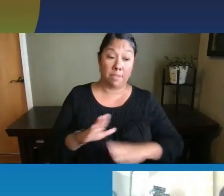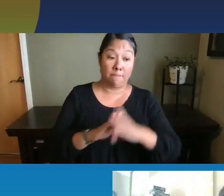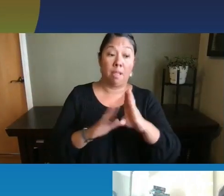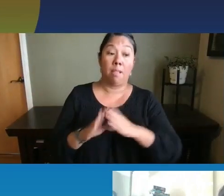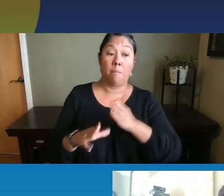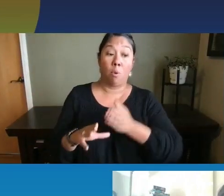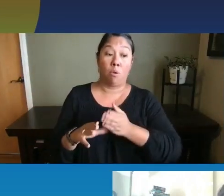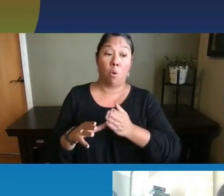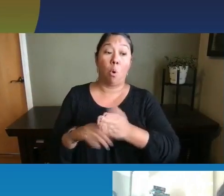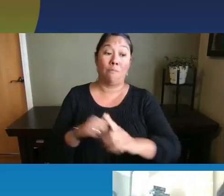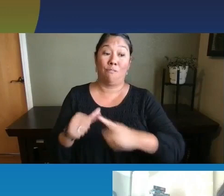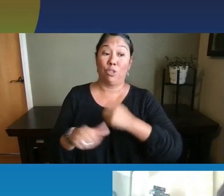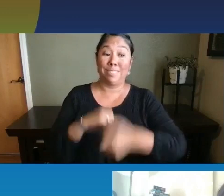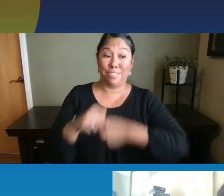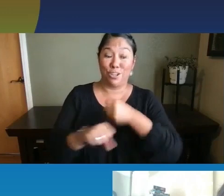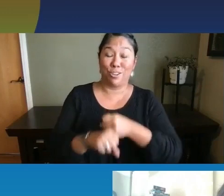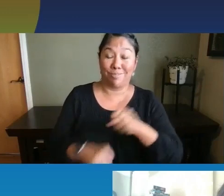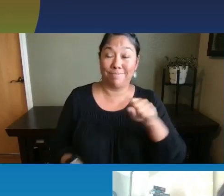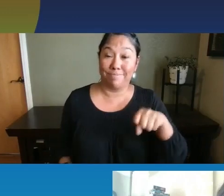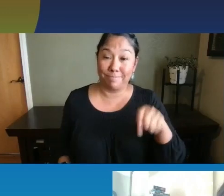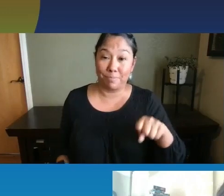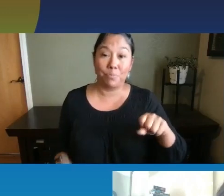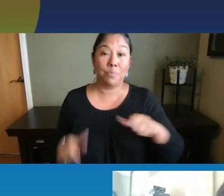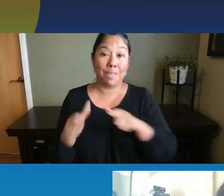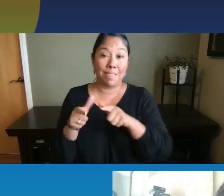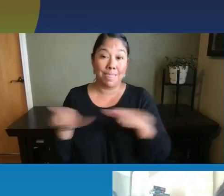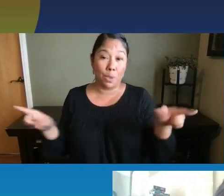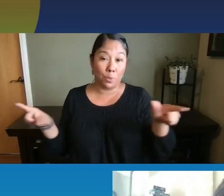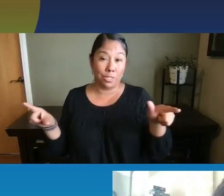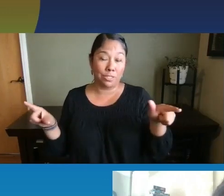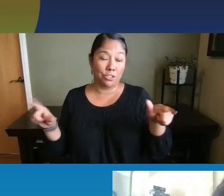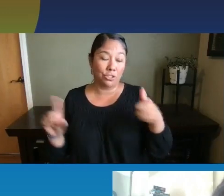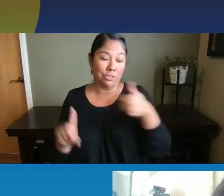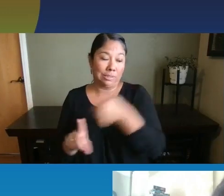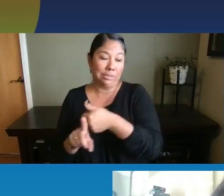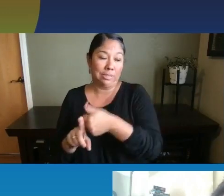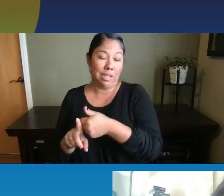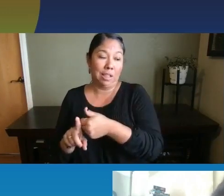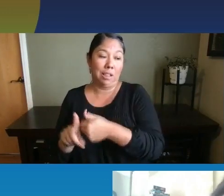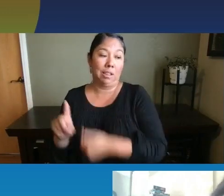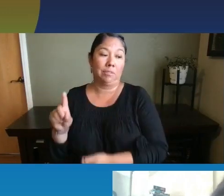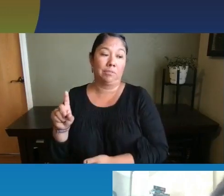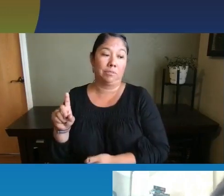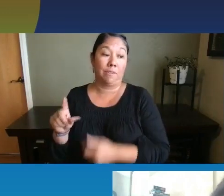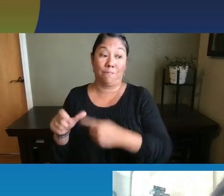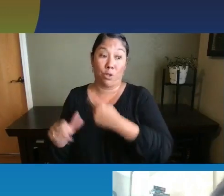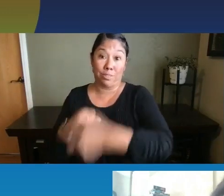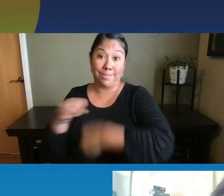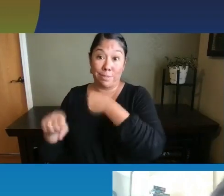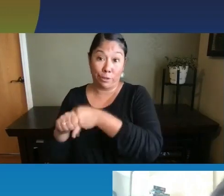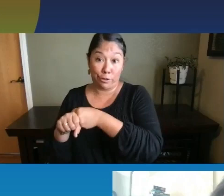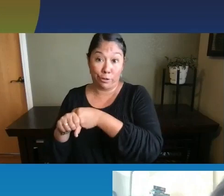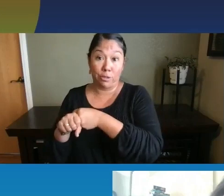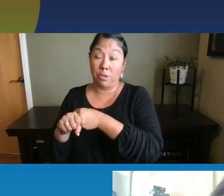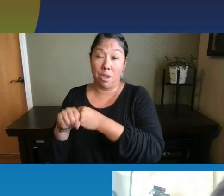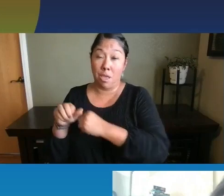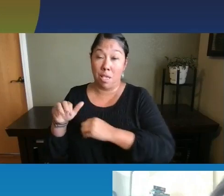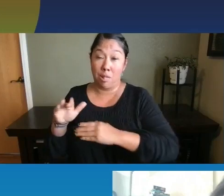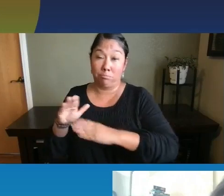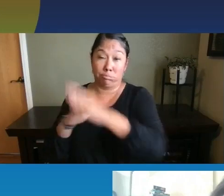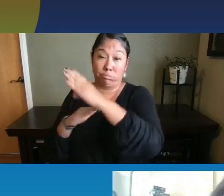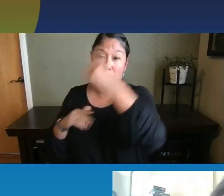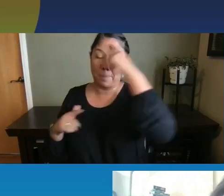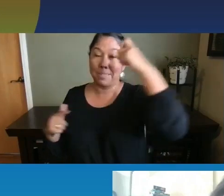that first year. Um, language is really at its height in that first year when the brain is so plastic